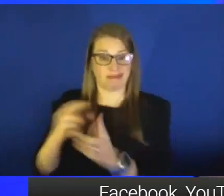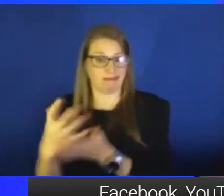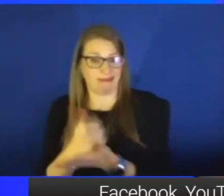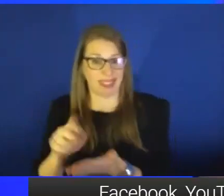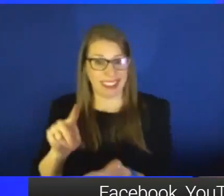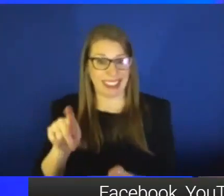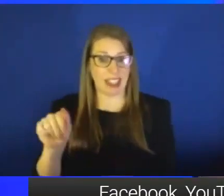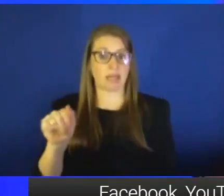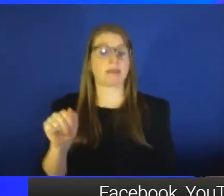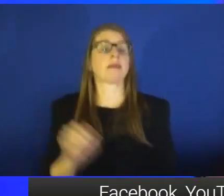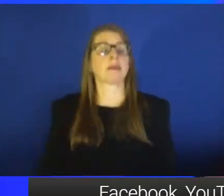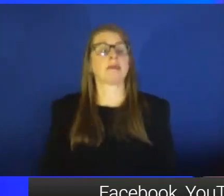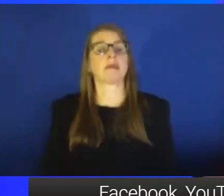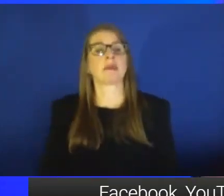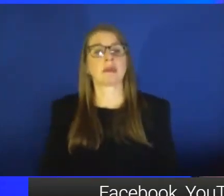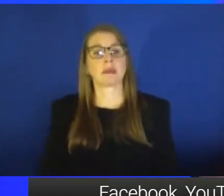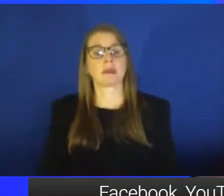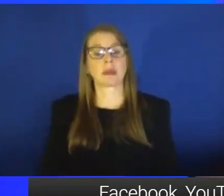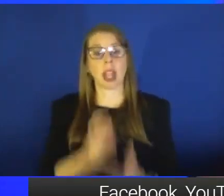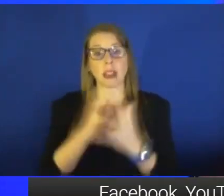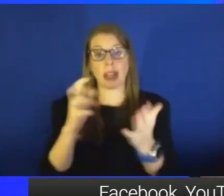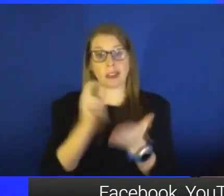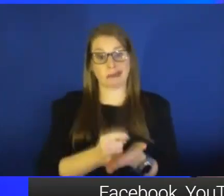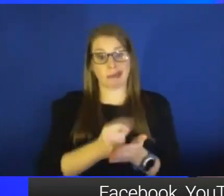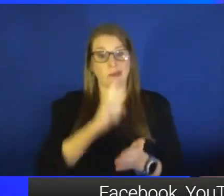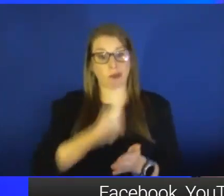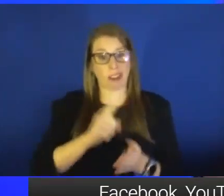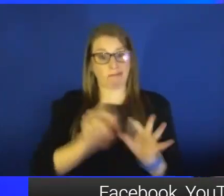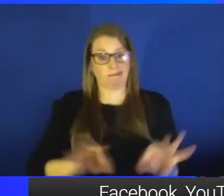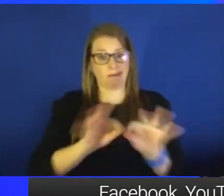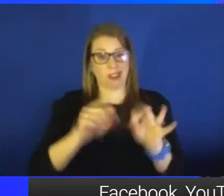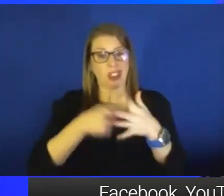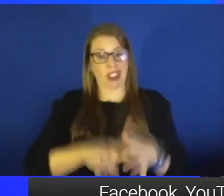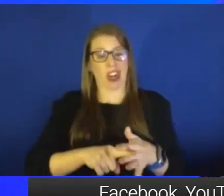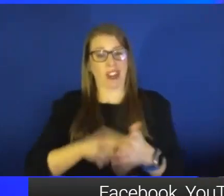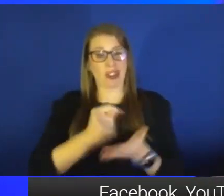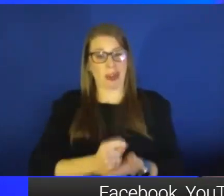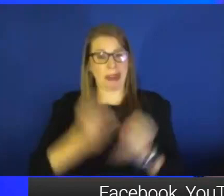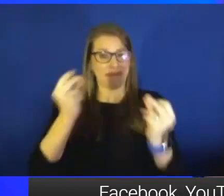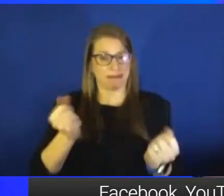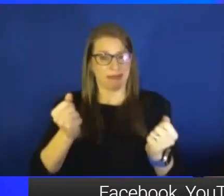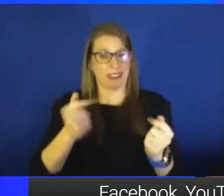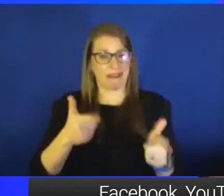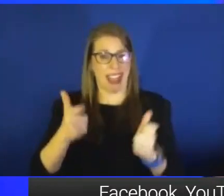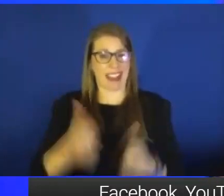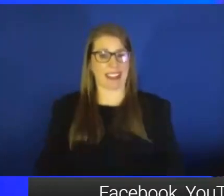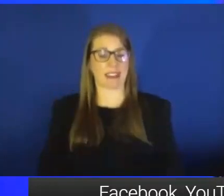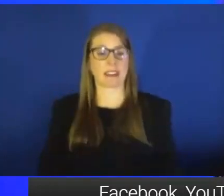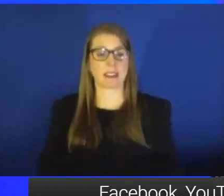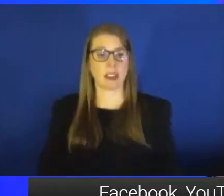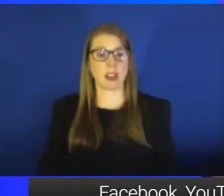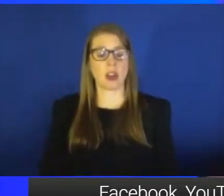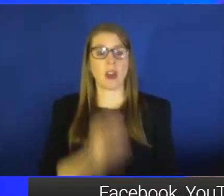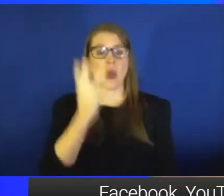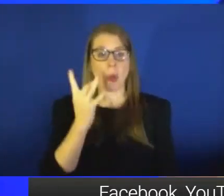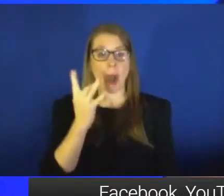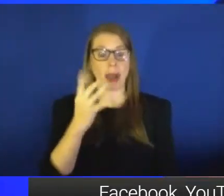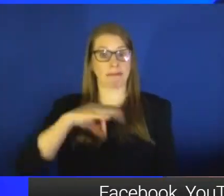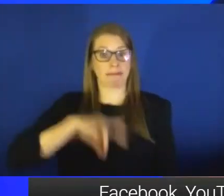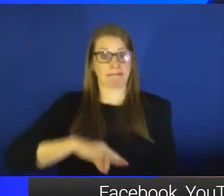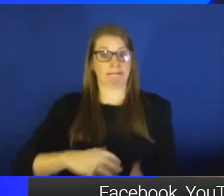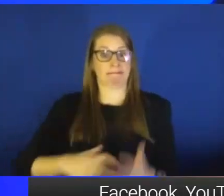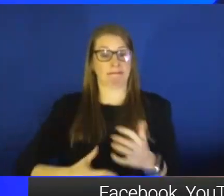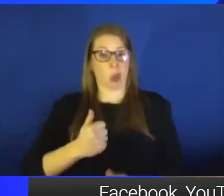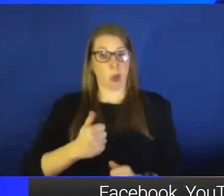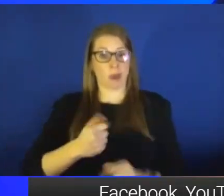with a lot of those treatments, it's really important that you start that treatment right away in order to get the most benefit. And when we have the